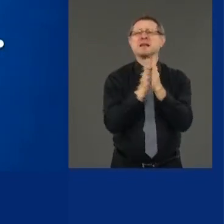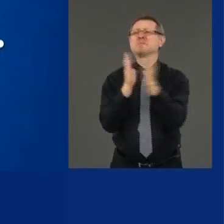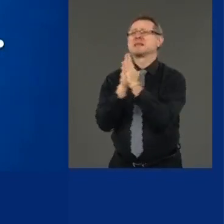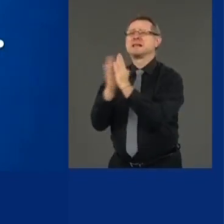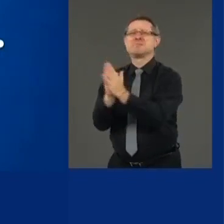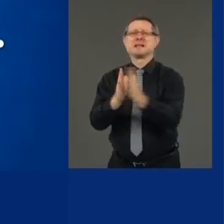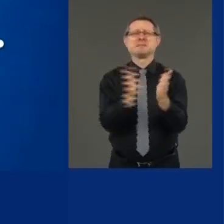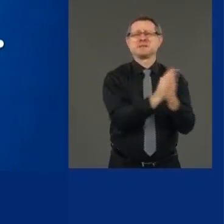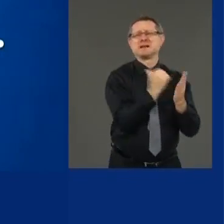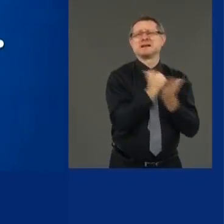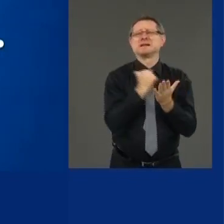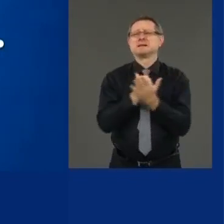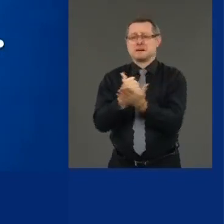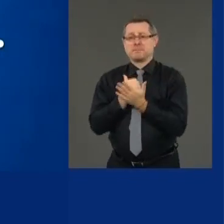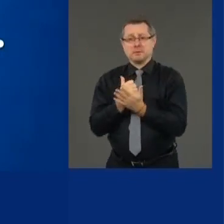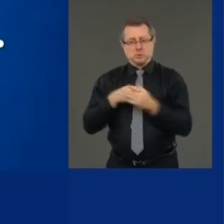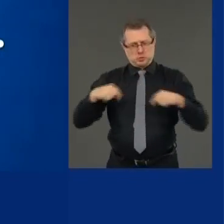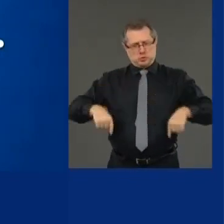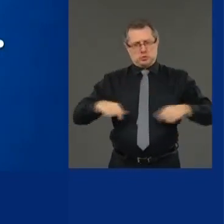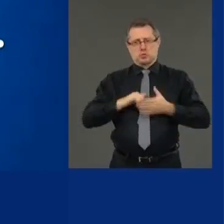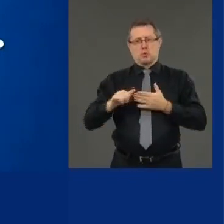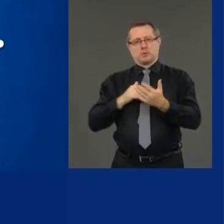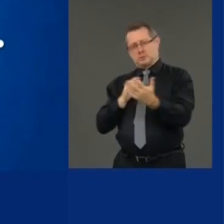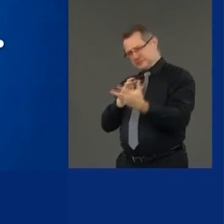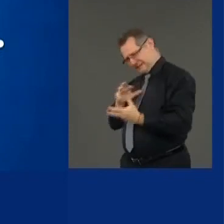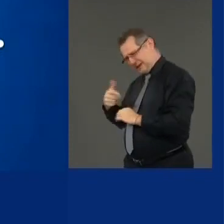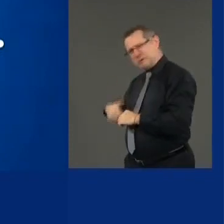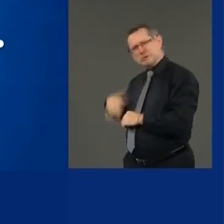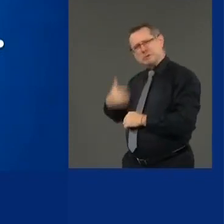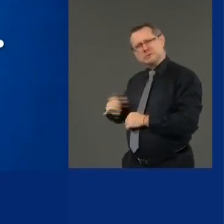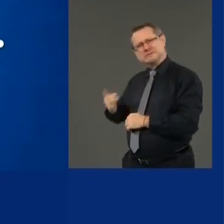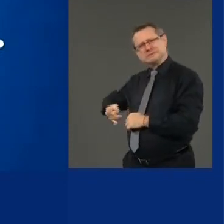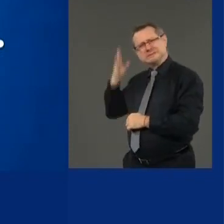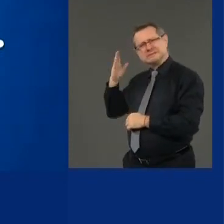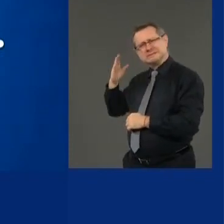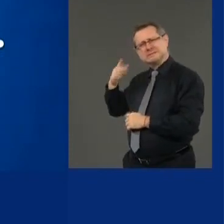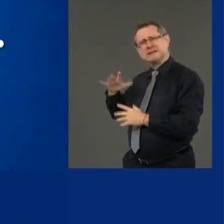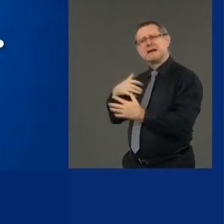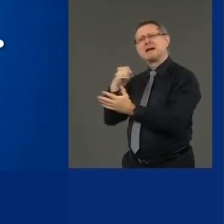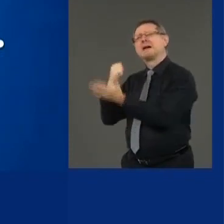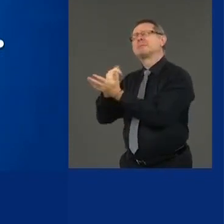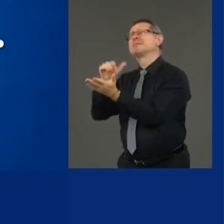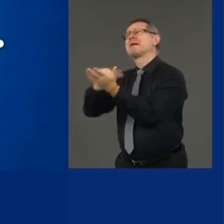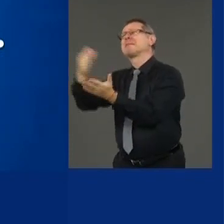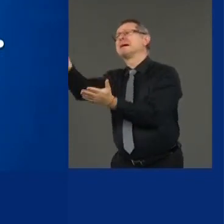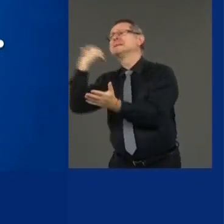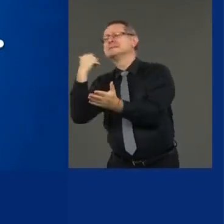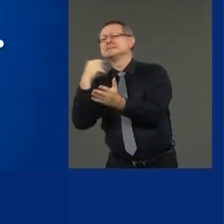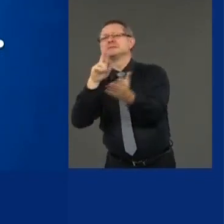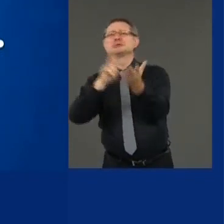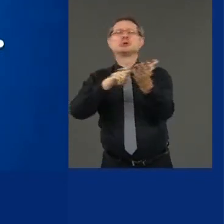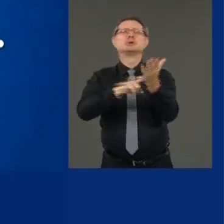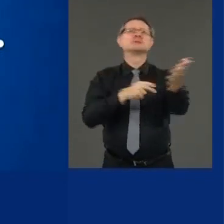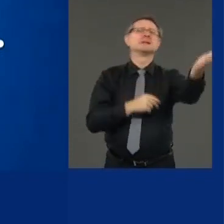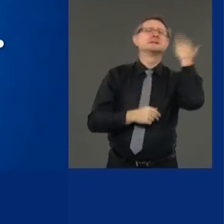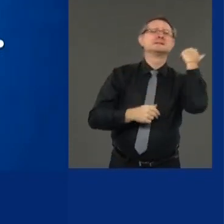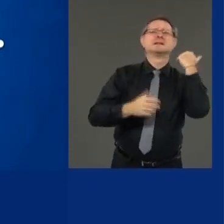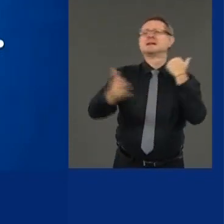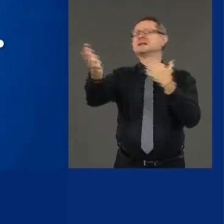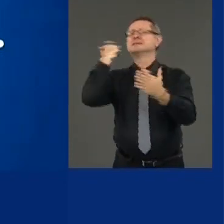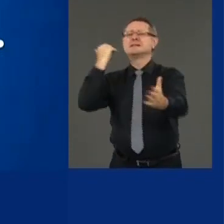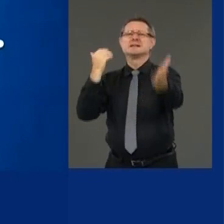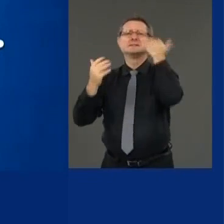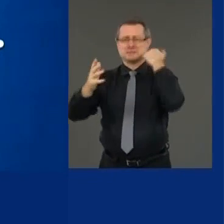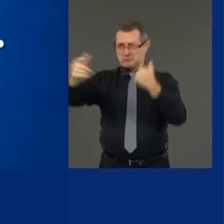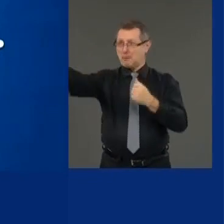New York was in the midst of the crisis. I asked for not the doctors and nurses from across the country to come help us in our emergency